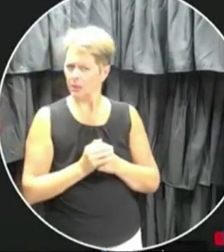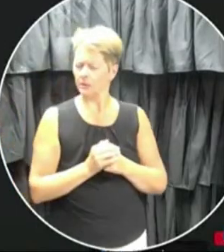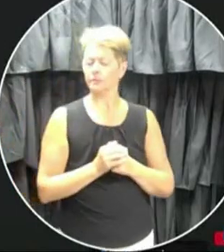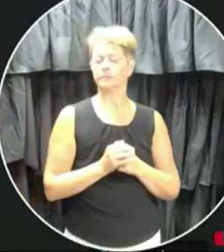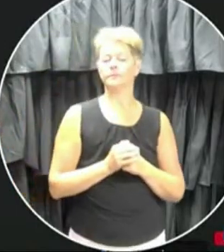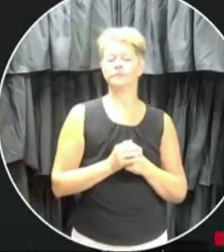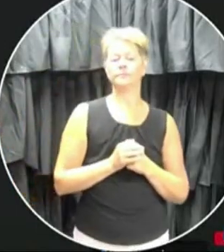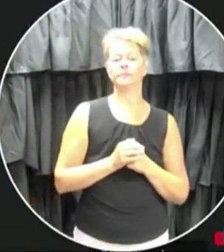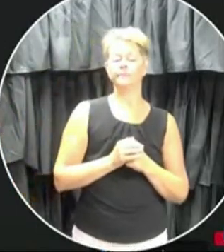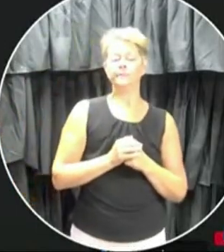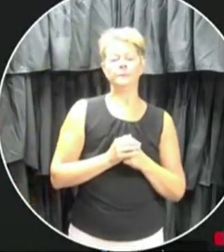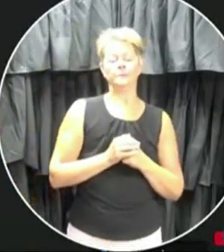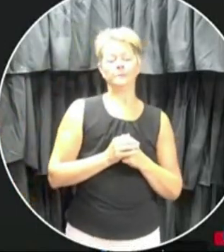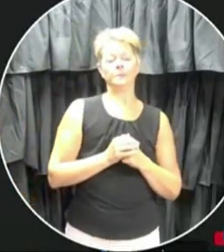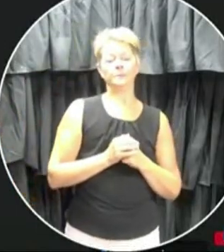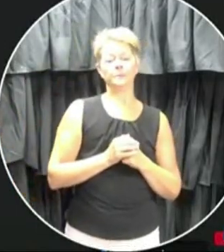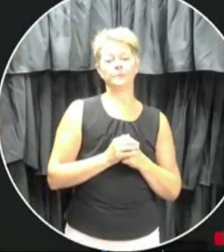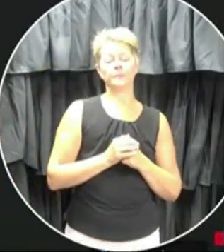advised against.